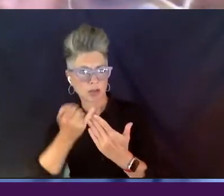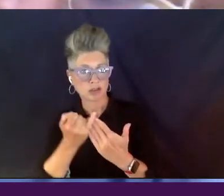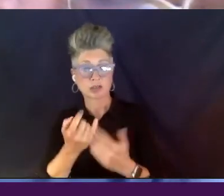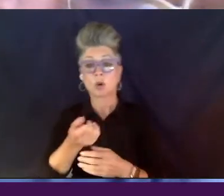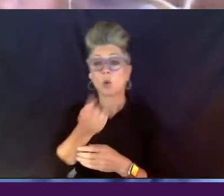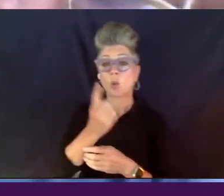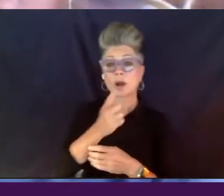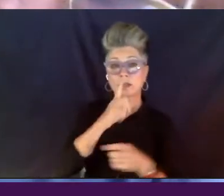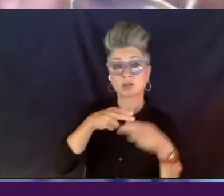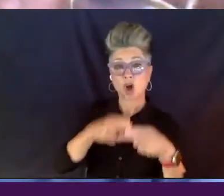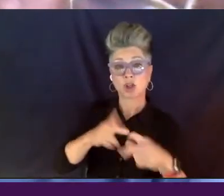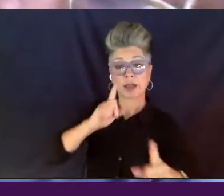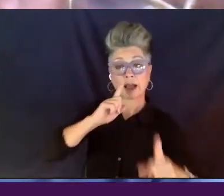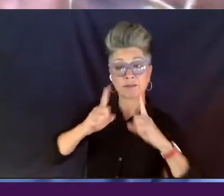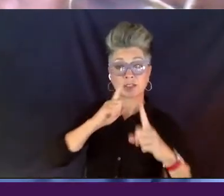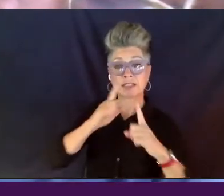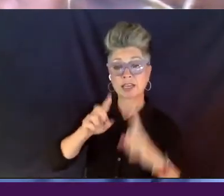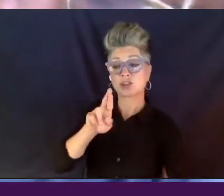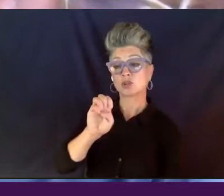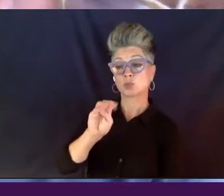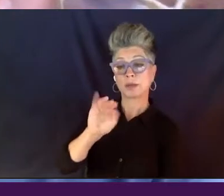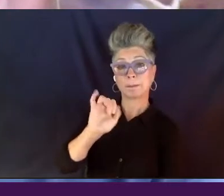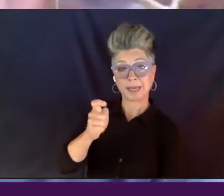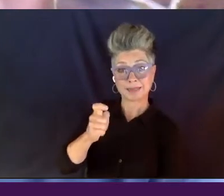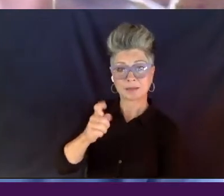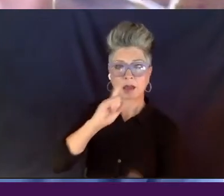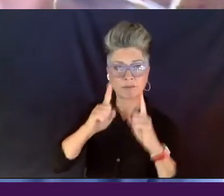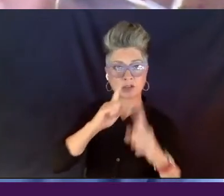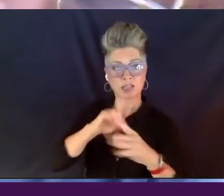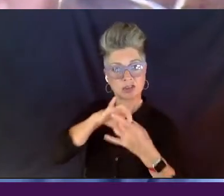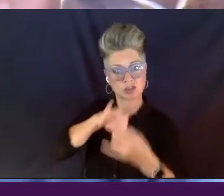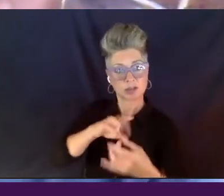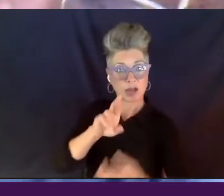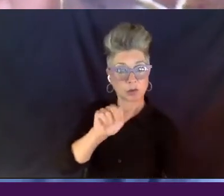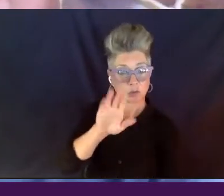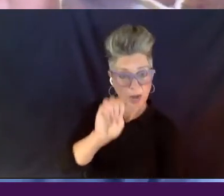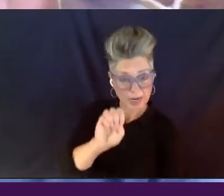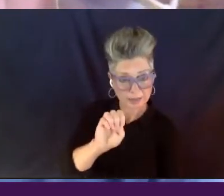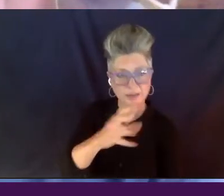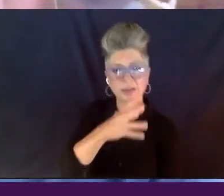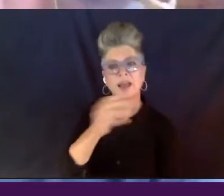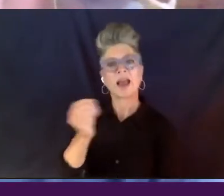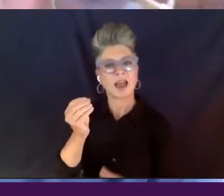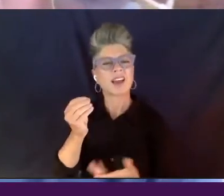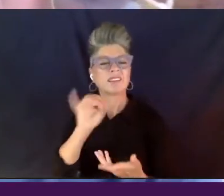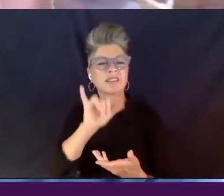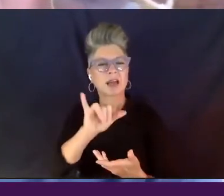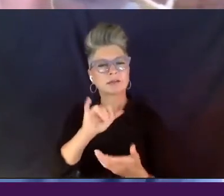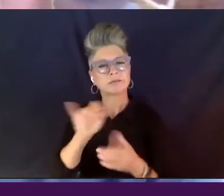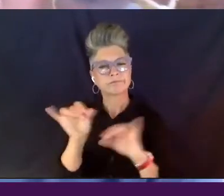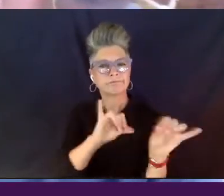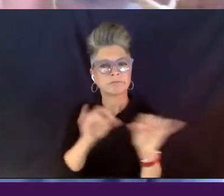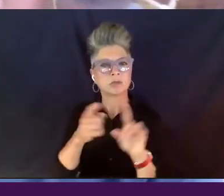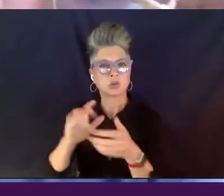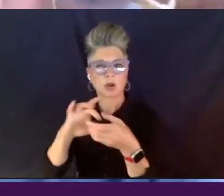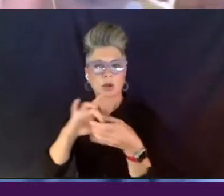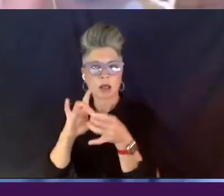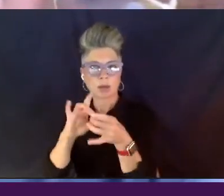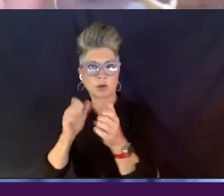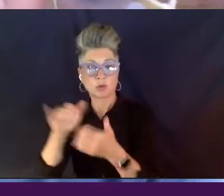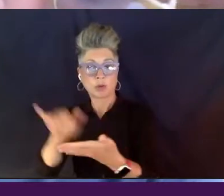which is Conversations on Race, a derivative of some collaboration we did with the New York Times back in